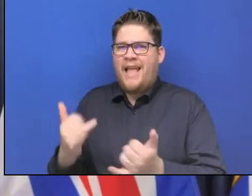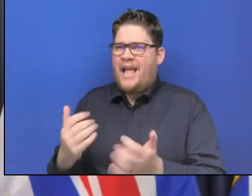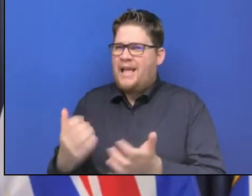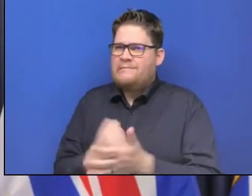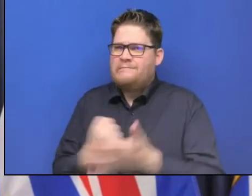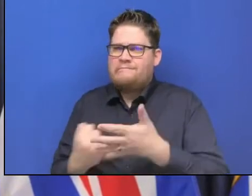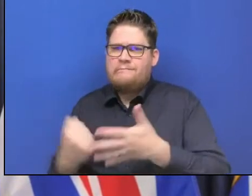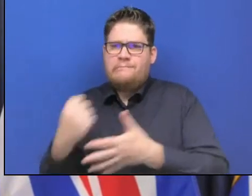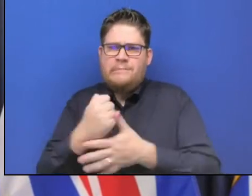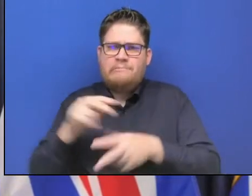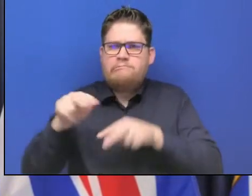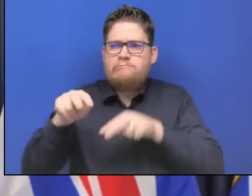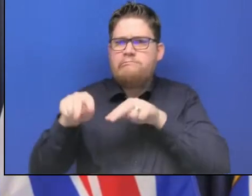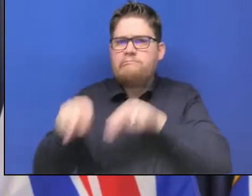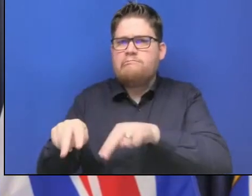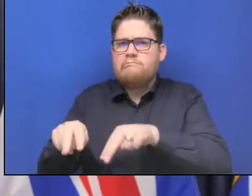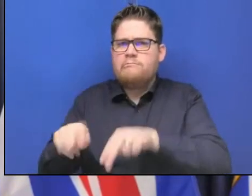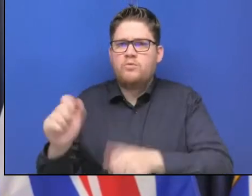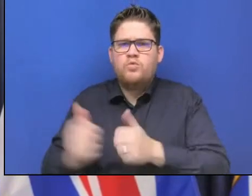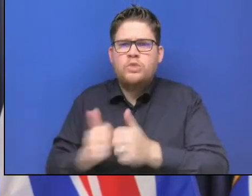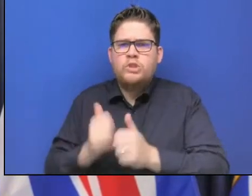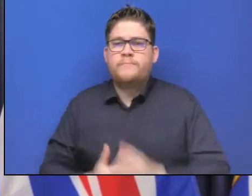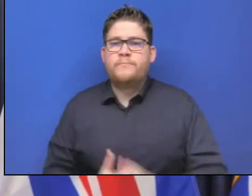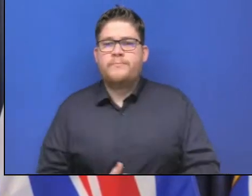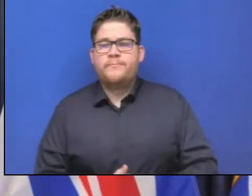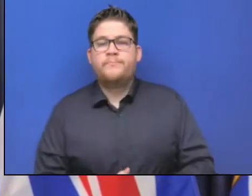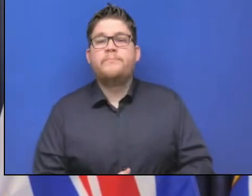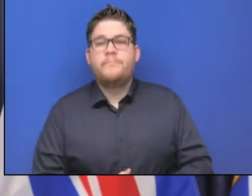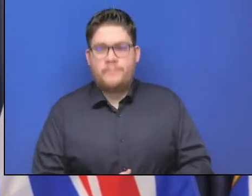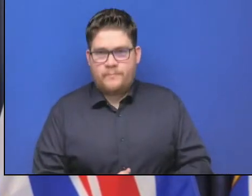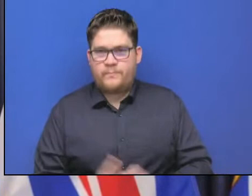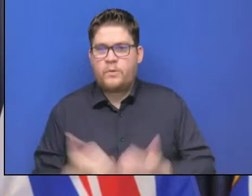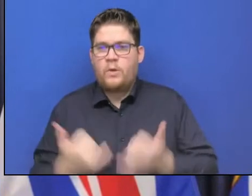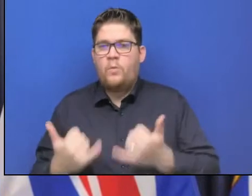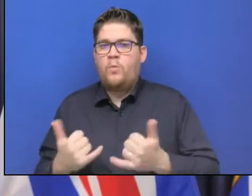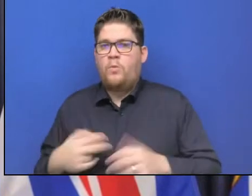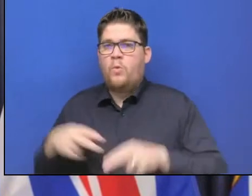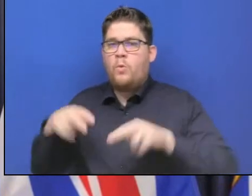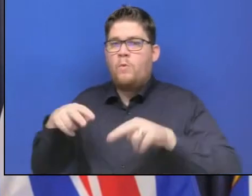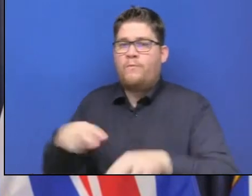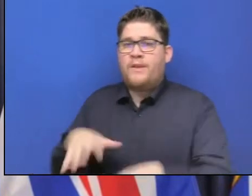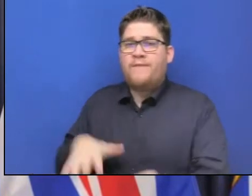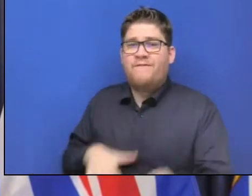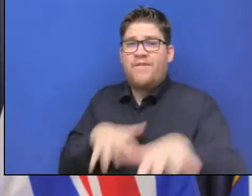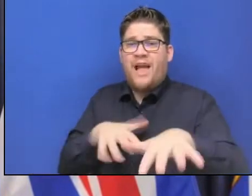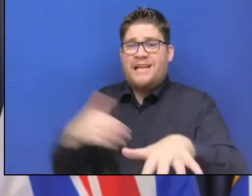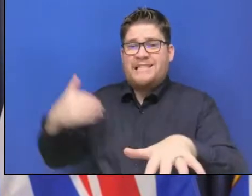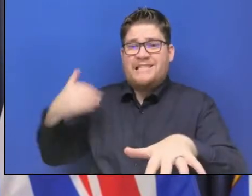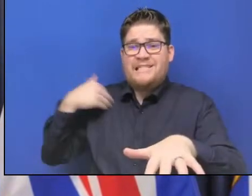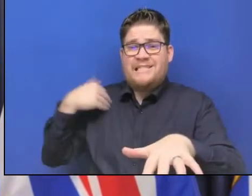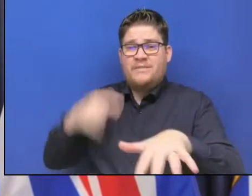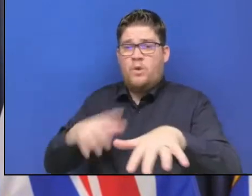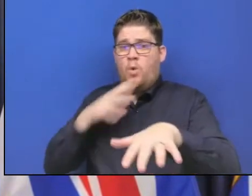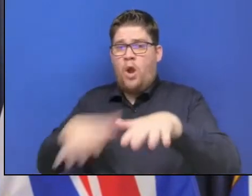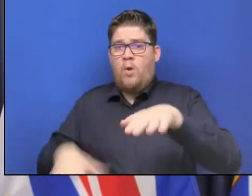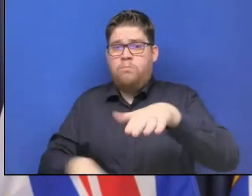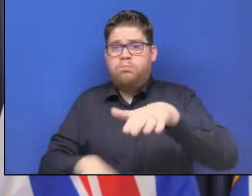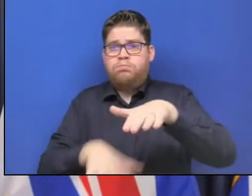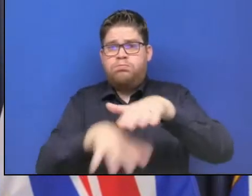The focus right now is on the flood impacted areas where the ground is saturated and the dikes have been under